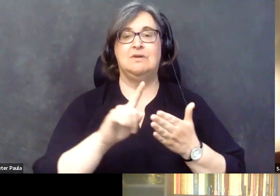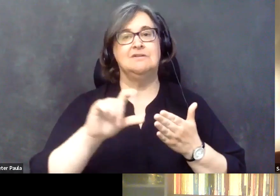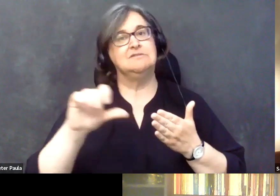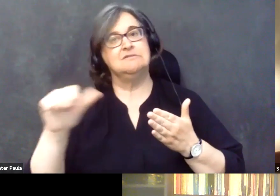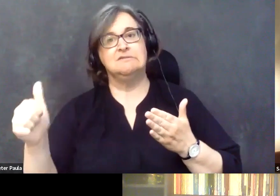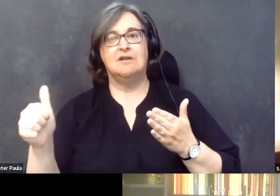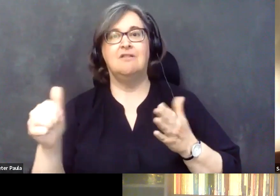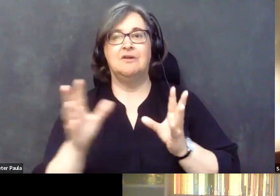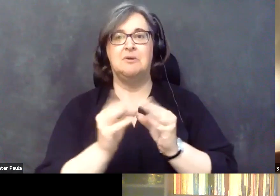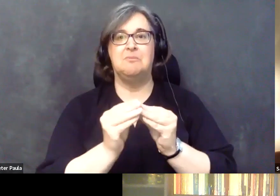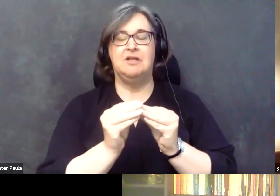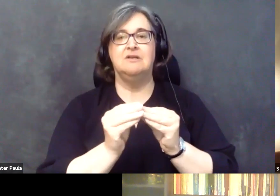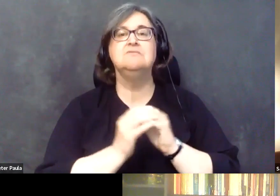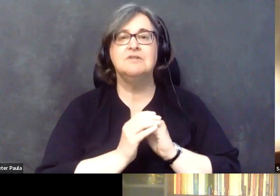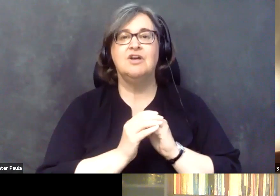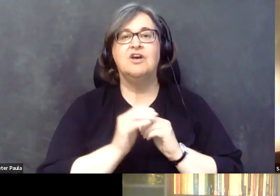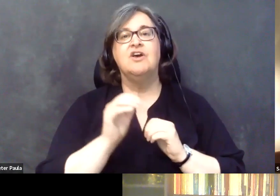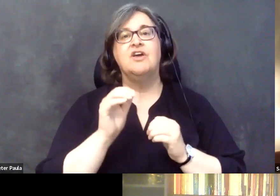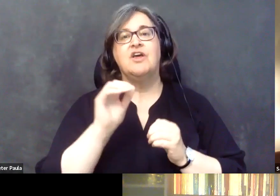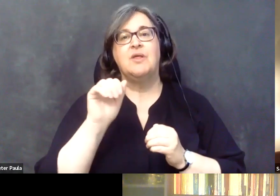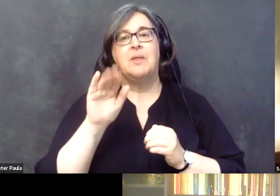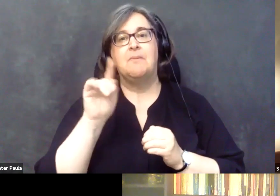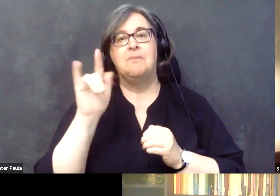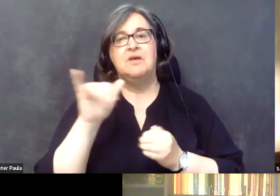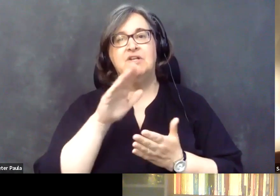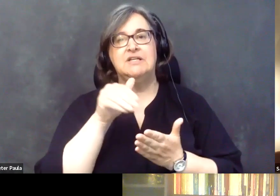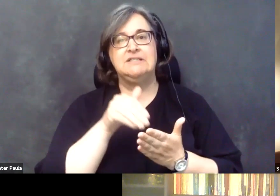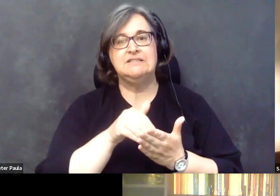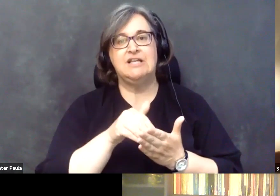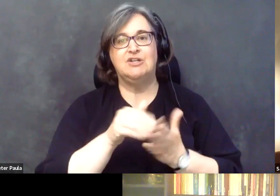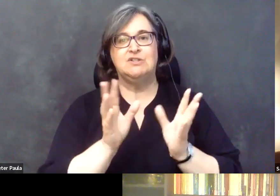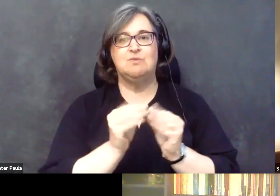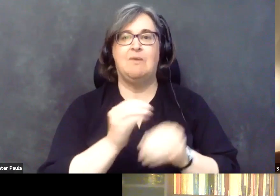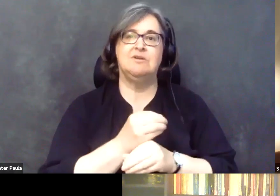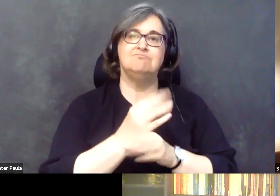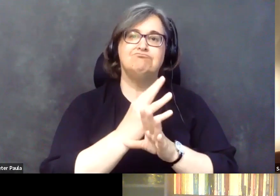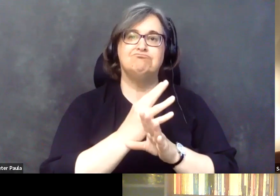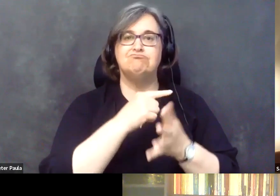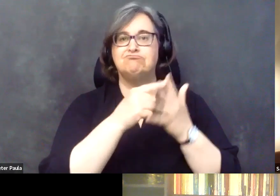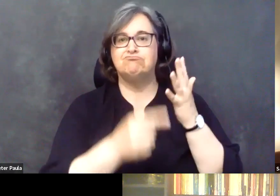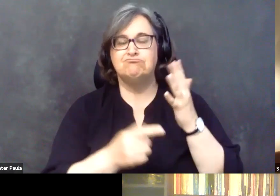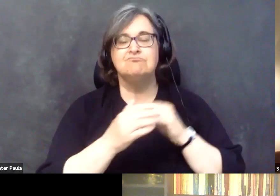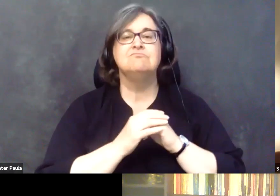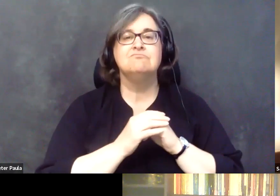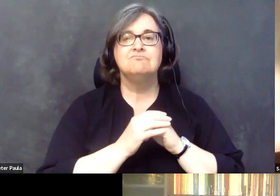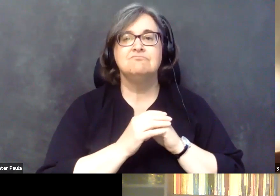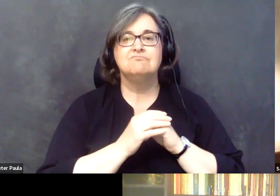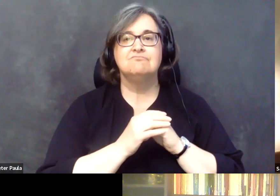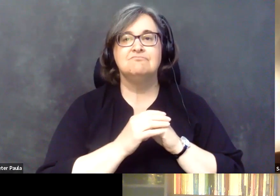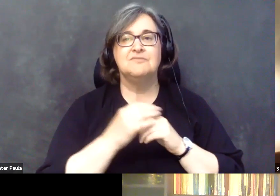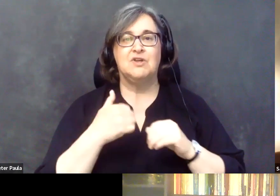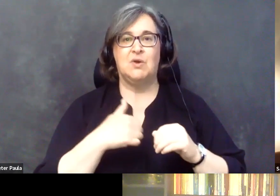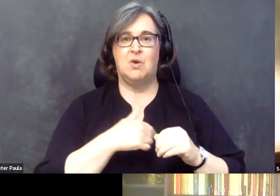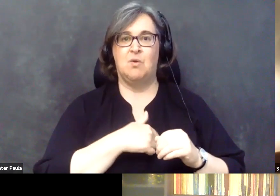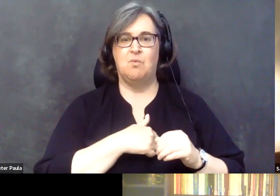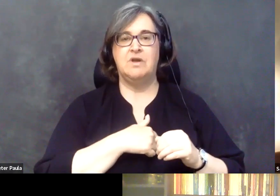Ability Center, the Ability Center's webinar series. And we are, we are in